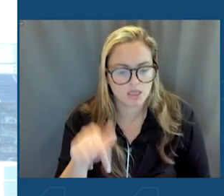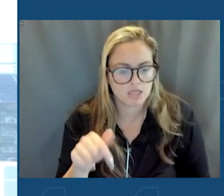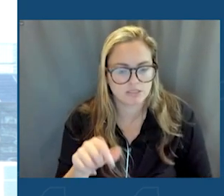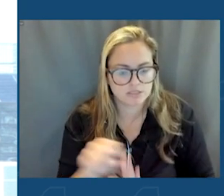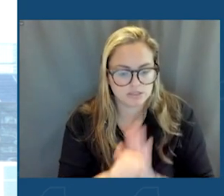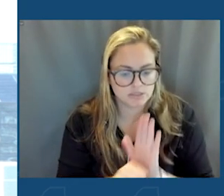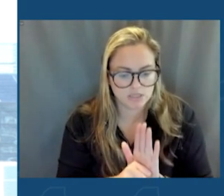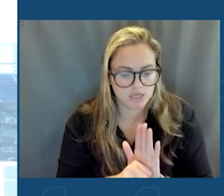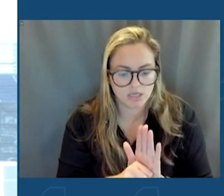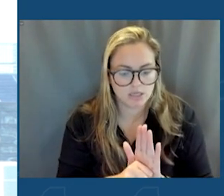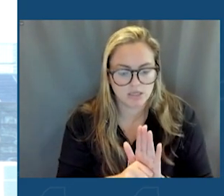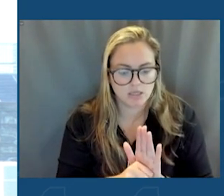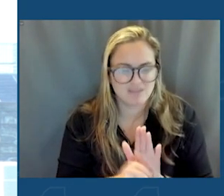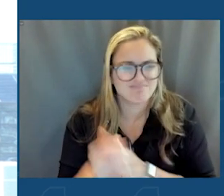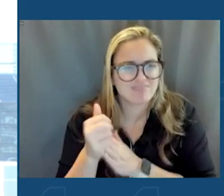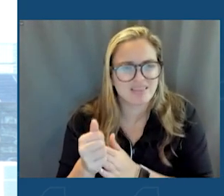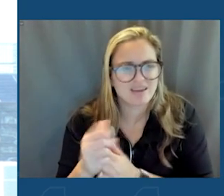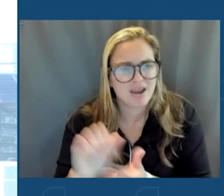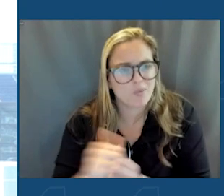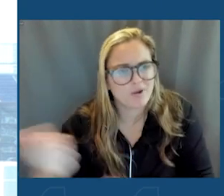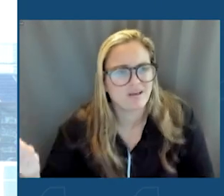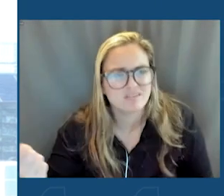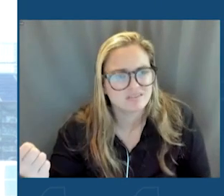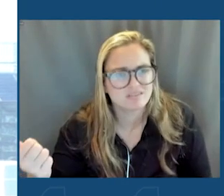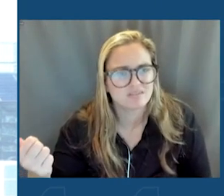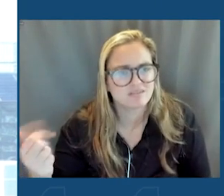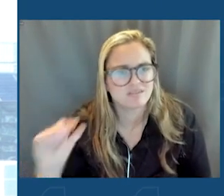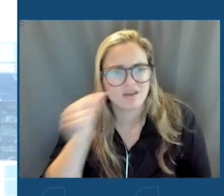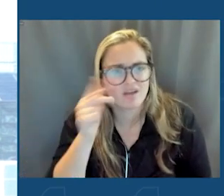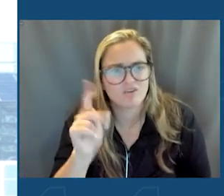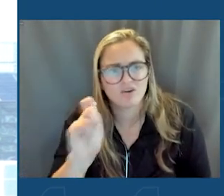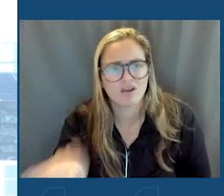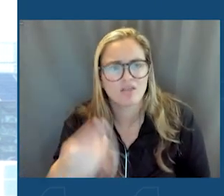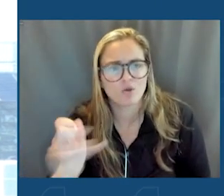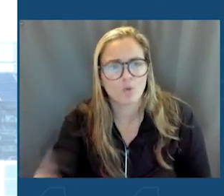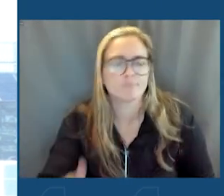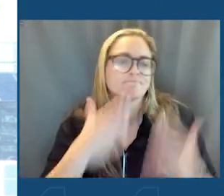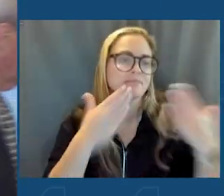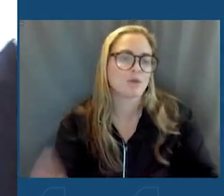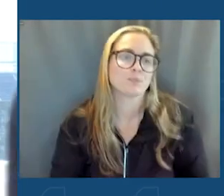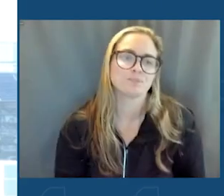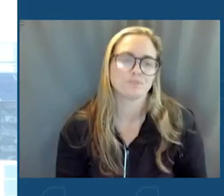being led by anyone else than Governor Kathy Hochul. Thank you. Thank you.